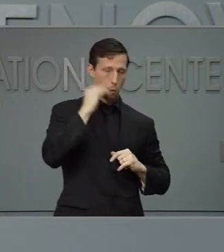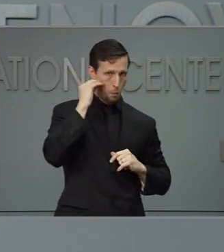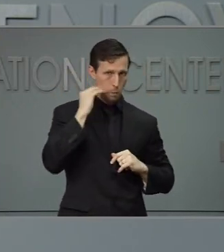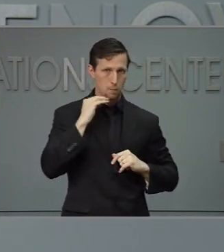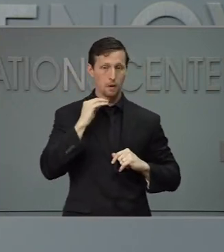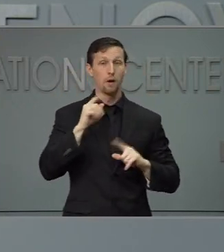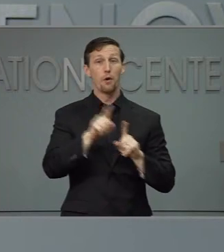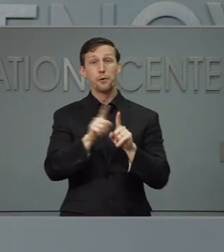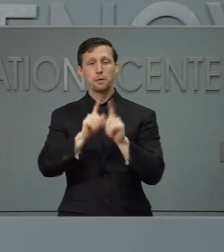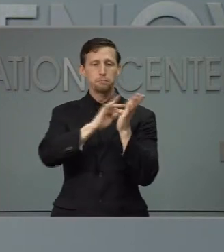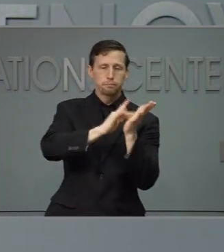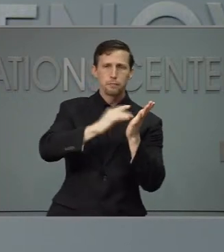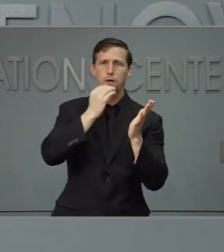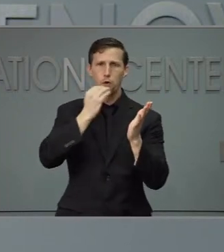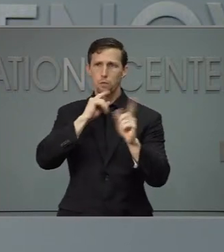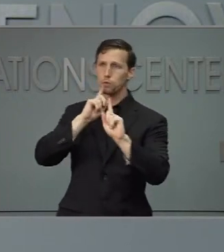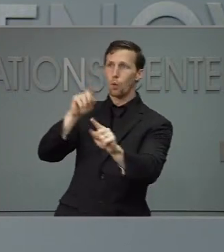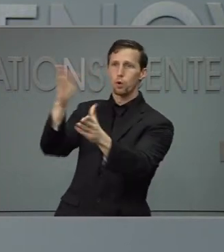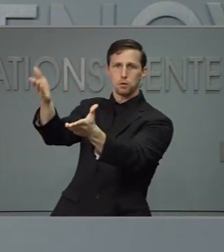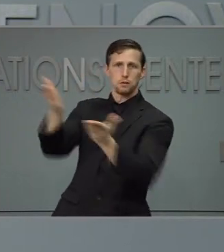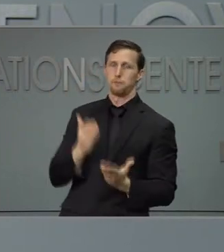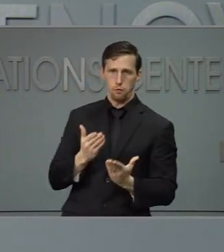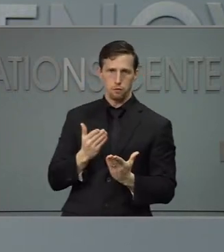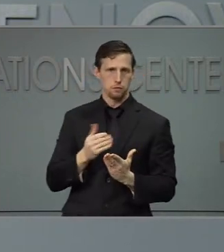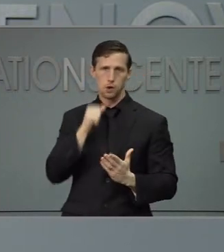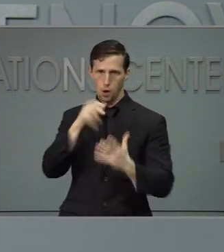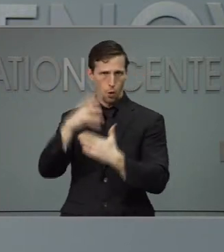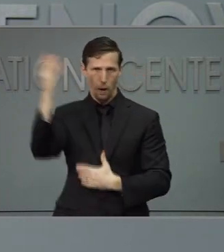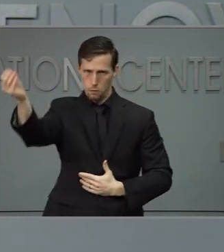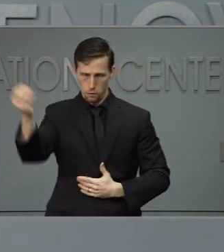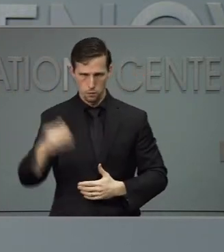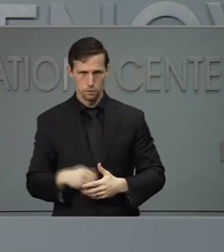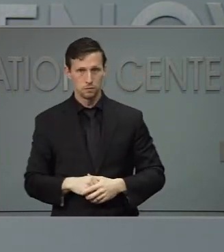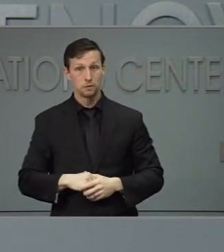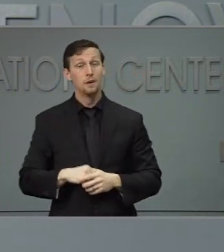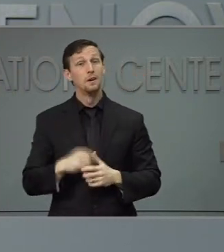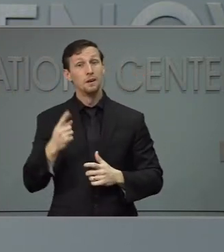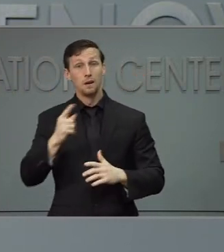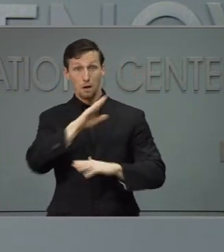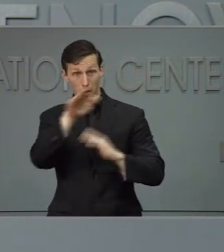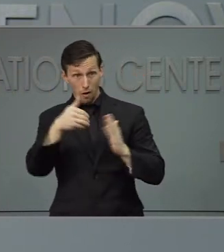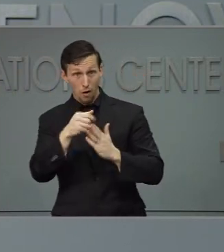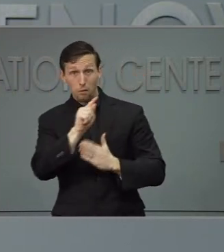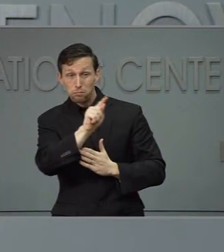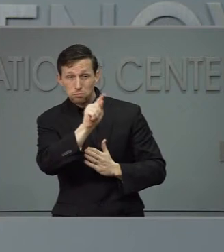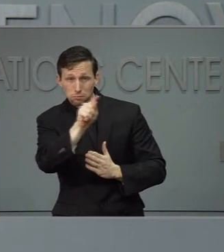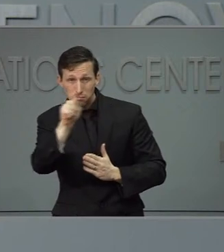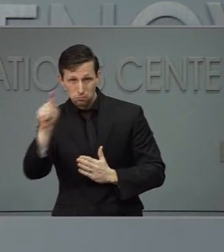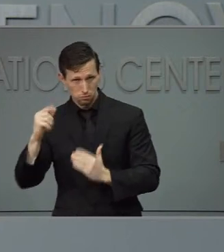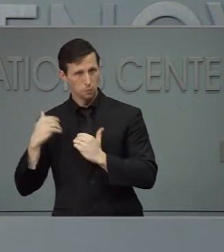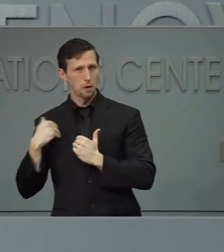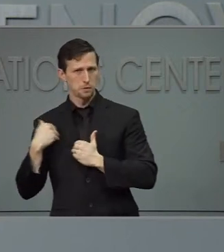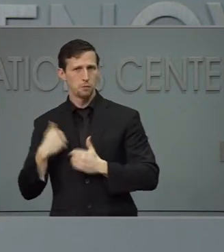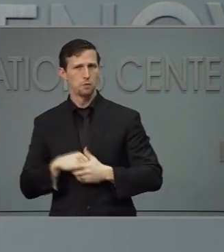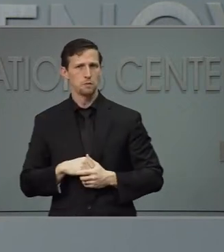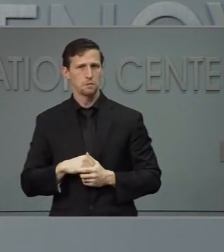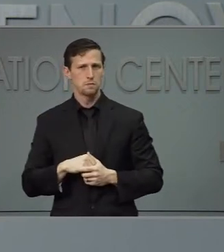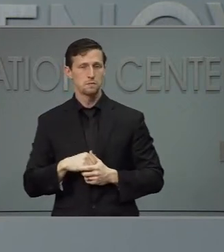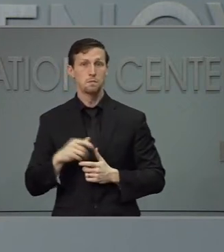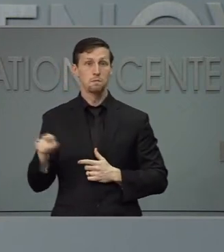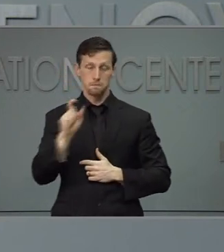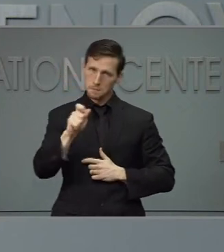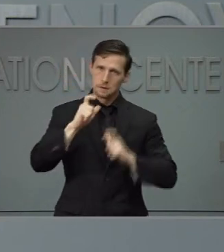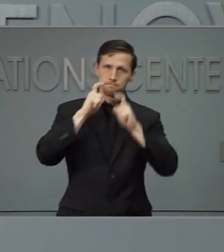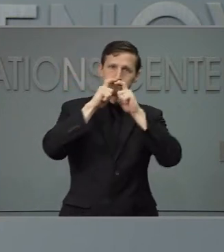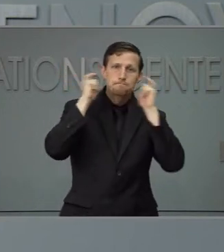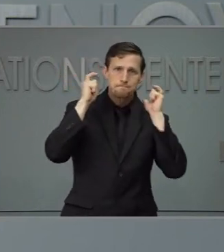We all have a responsibility. Be sure you are always wearing a mask. If you are with someone that you do not live with,